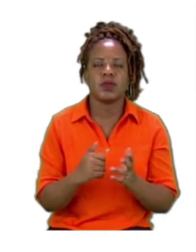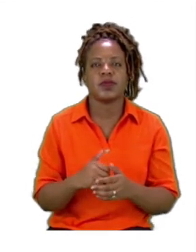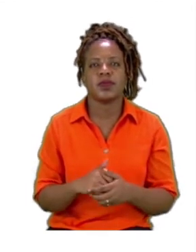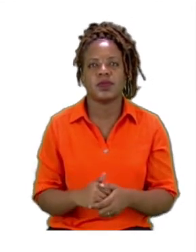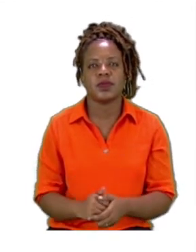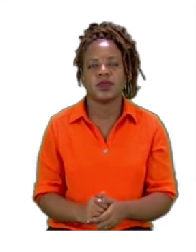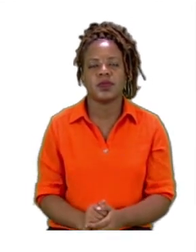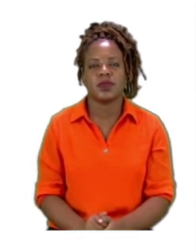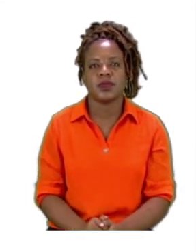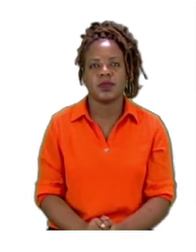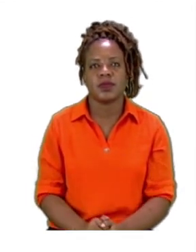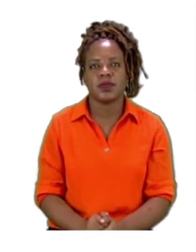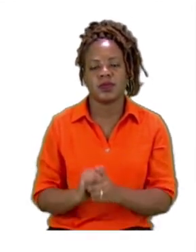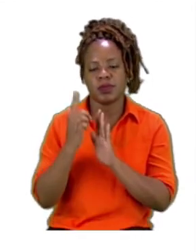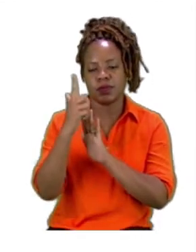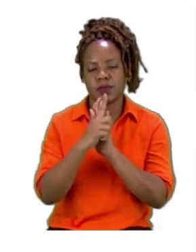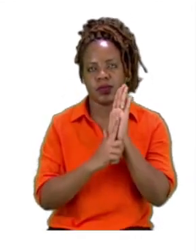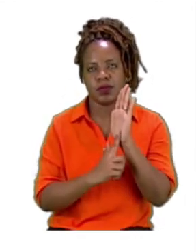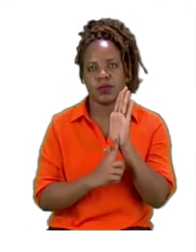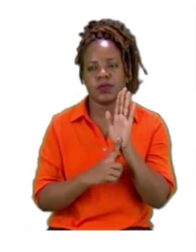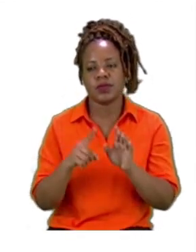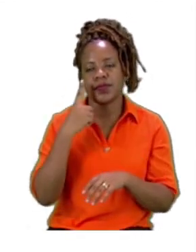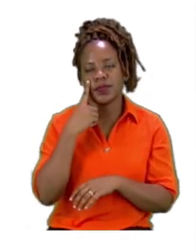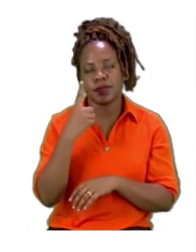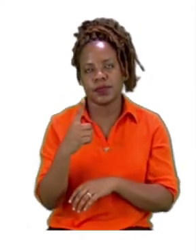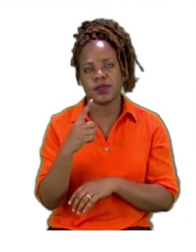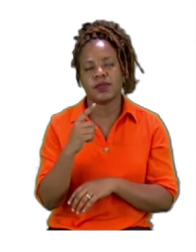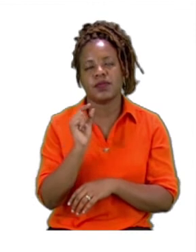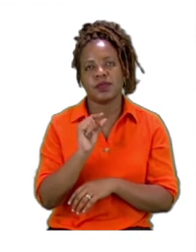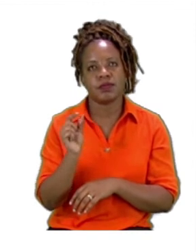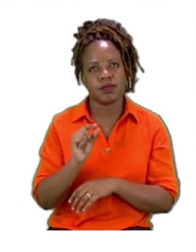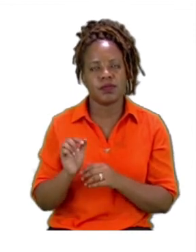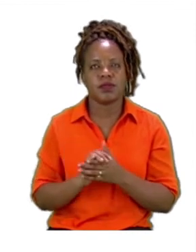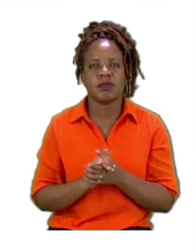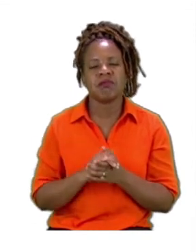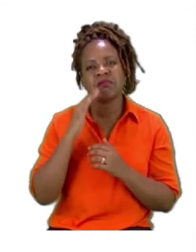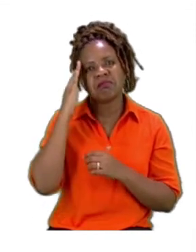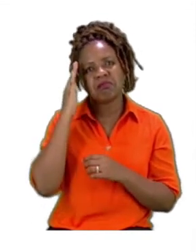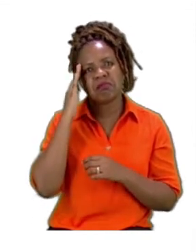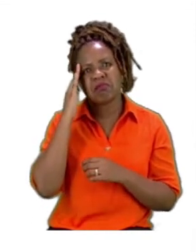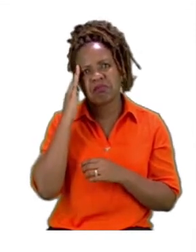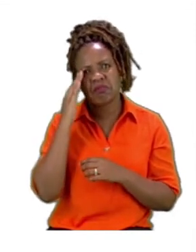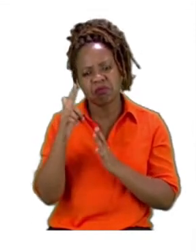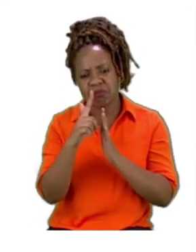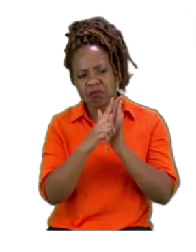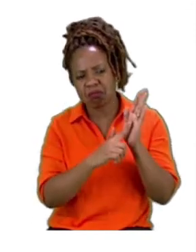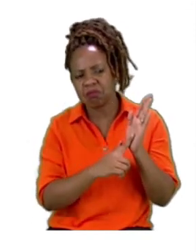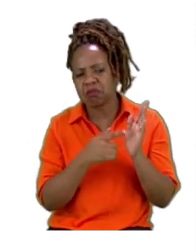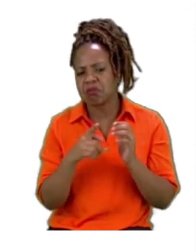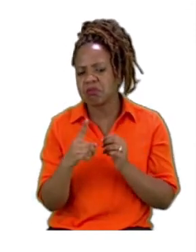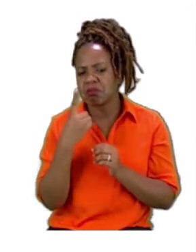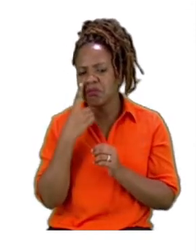So, these are our sight words for this week and I'm pretty sure we have used them before or read them somewhere else.